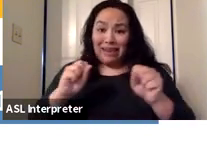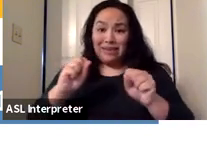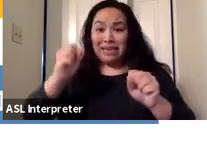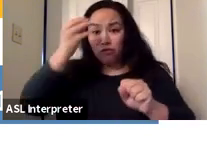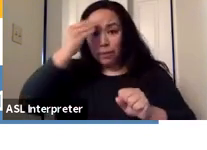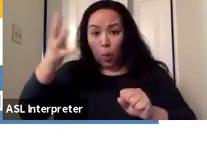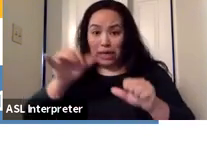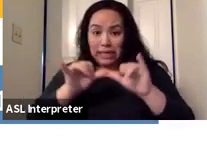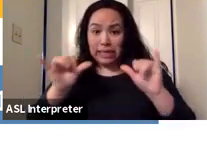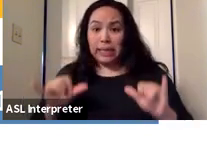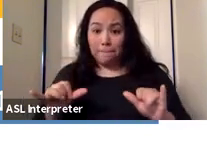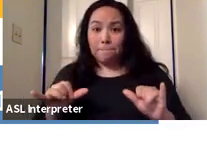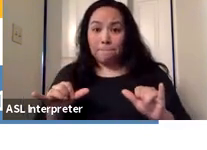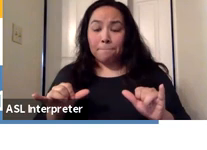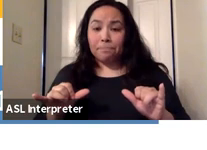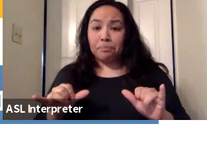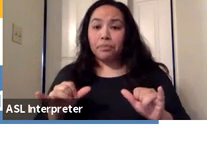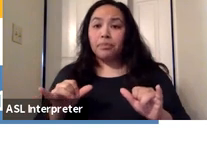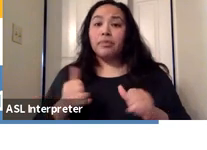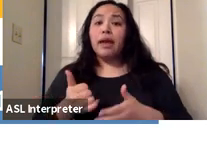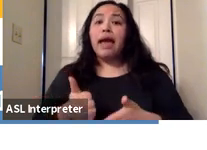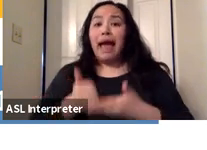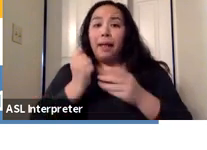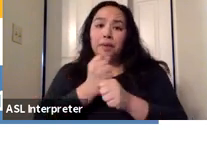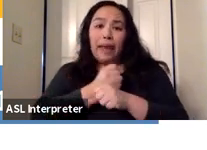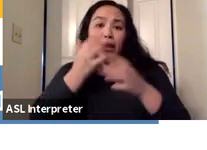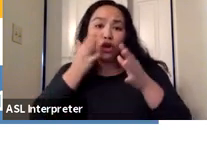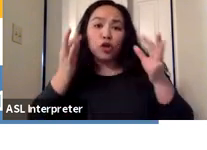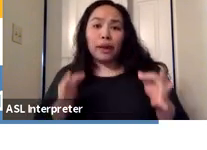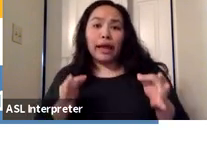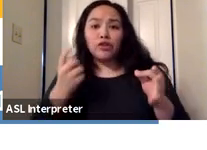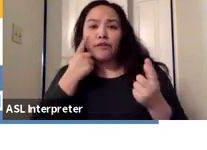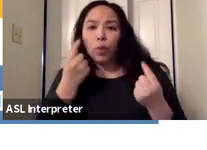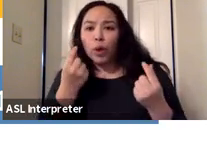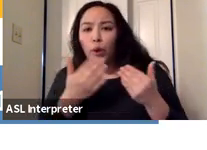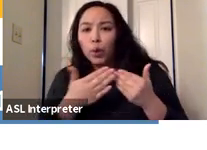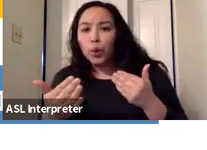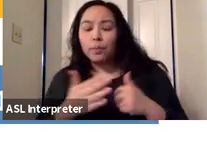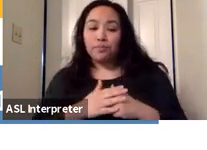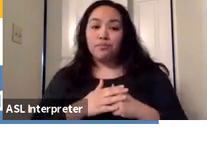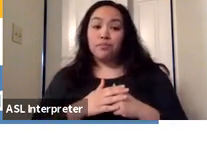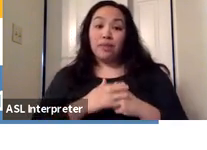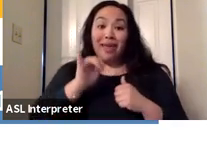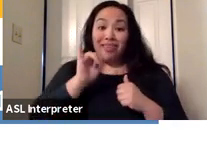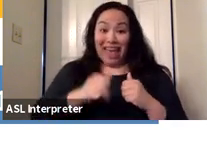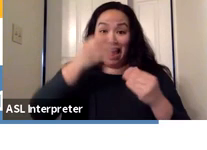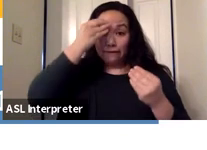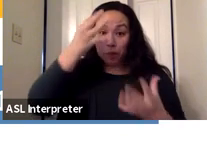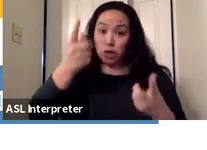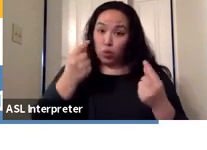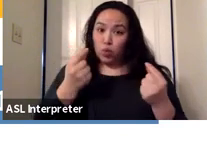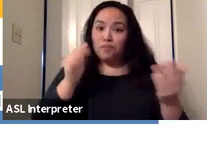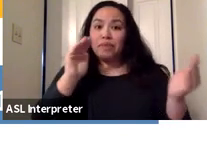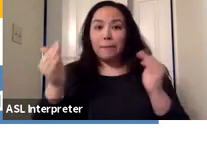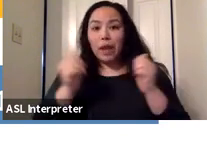to make a determination for what to do. And they compared this information to the other